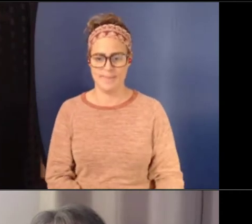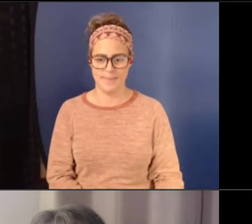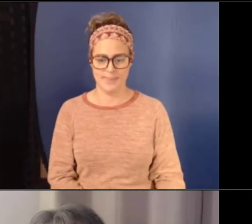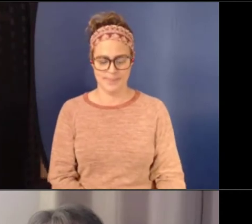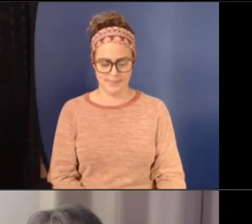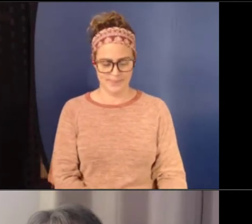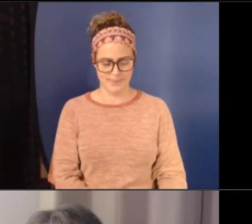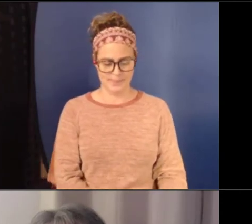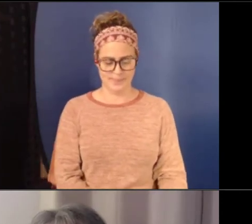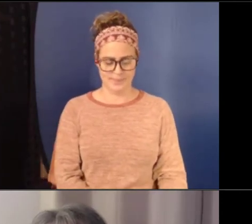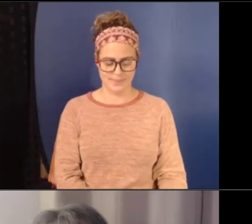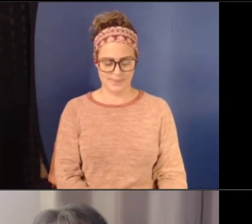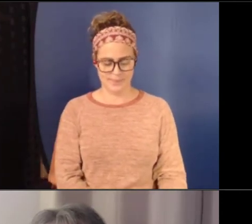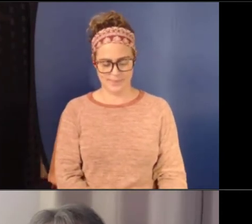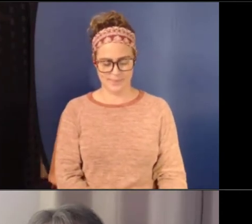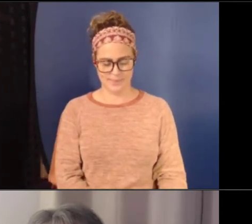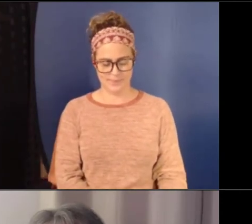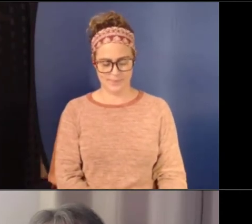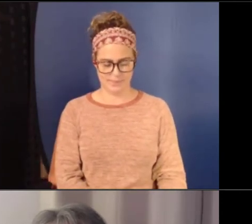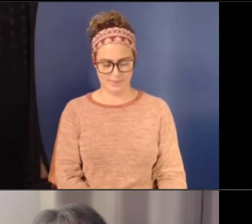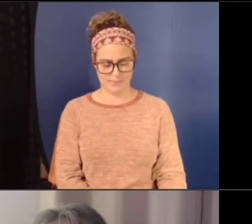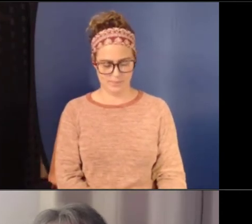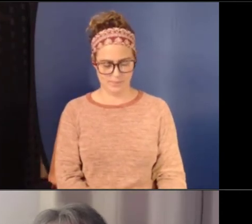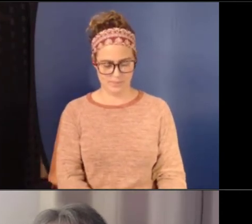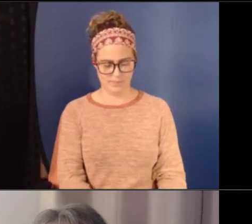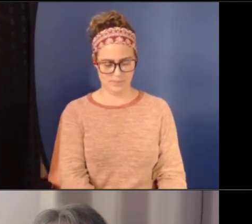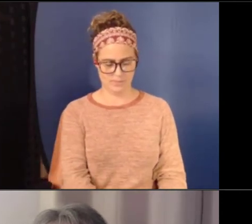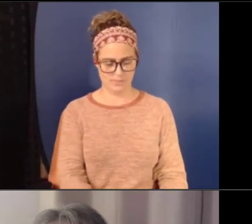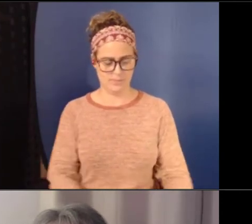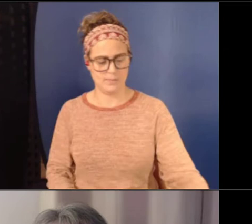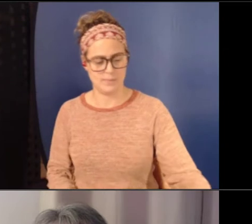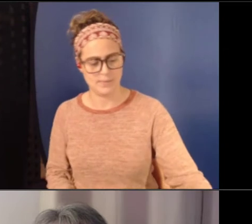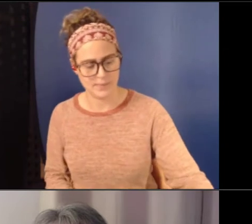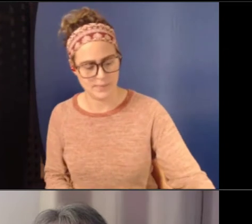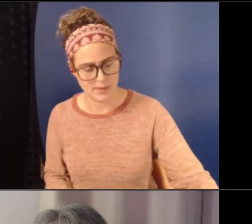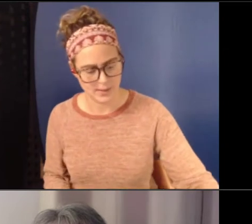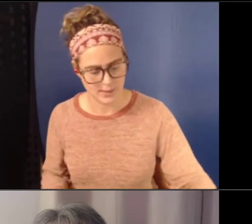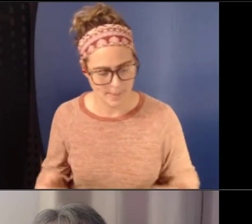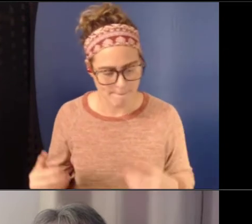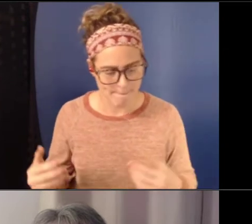We got a question about a particular challenging situation.